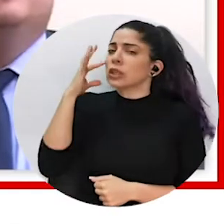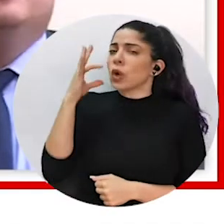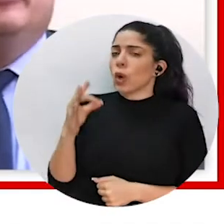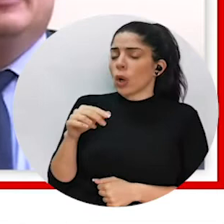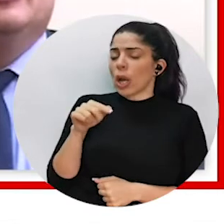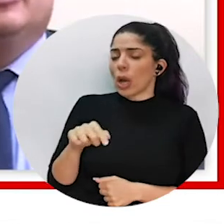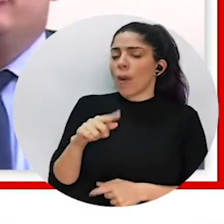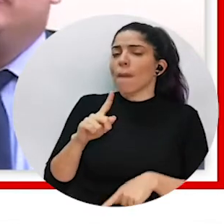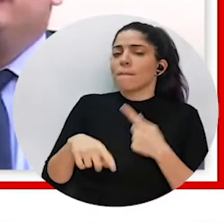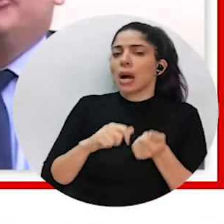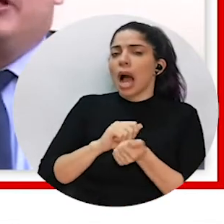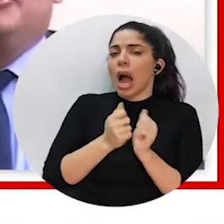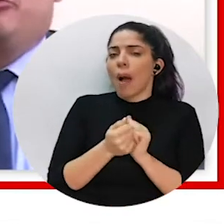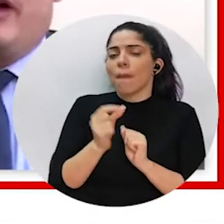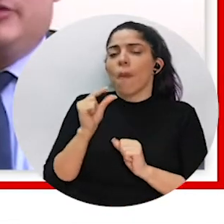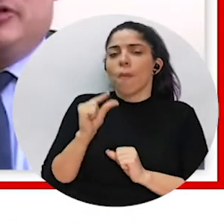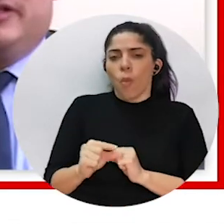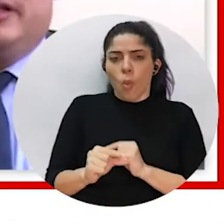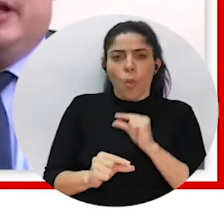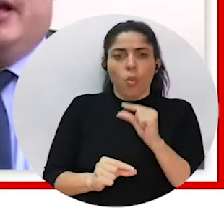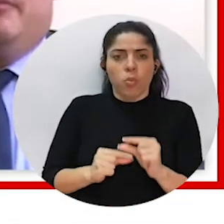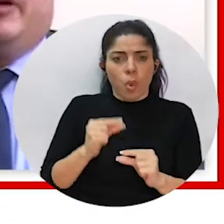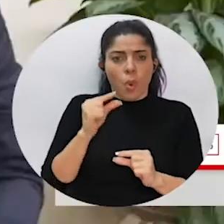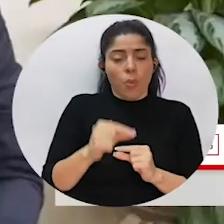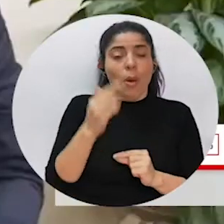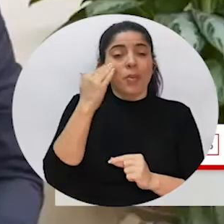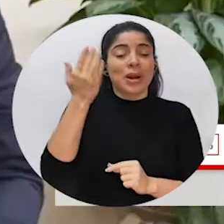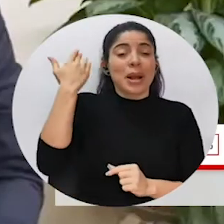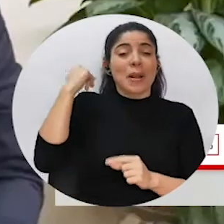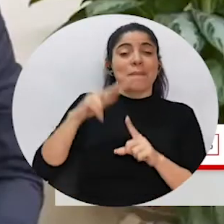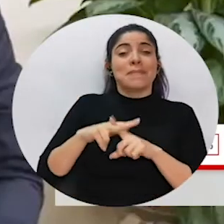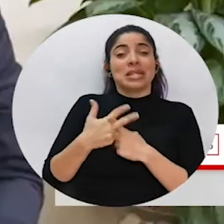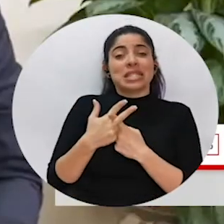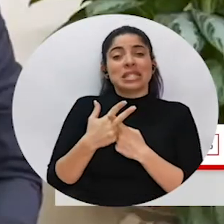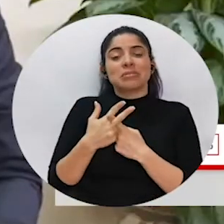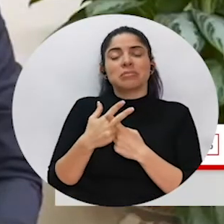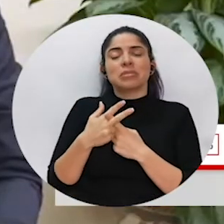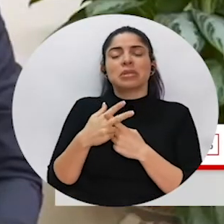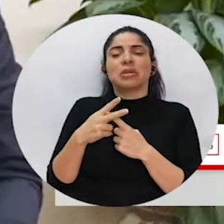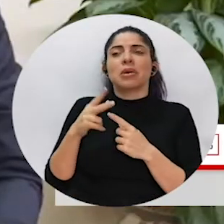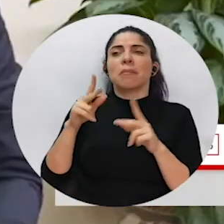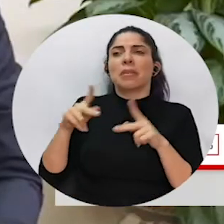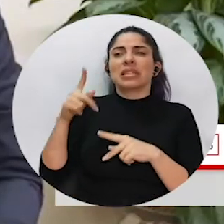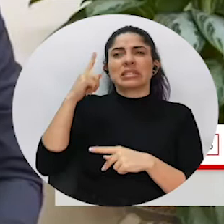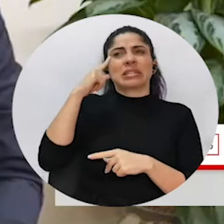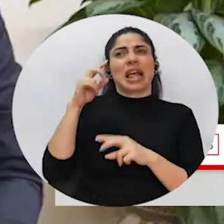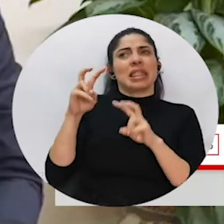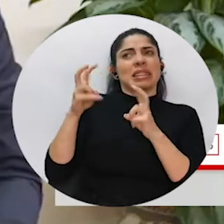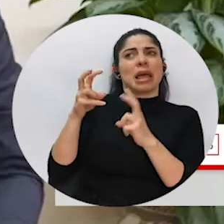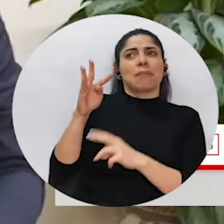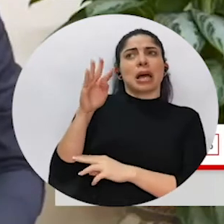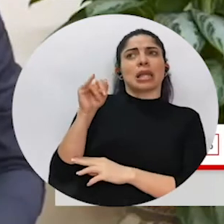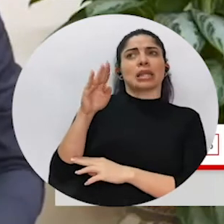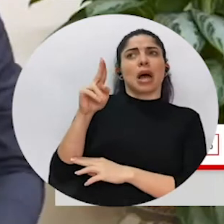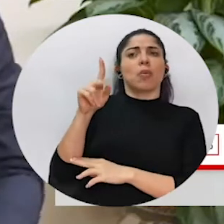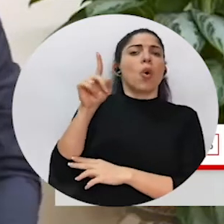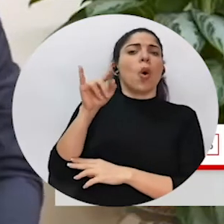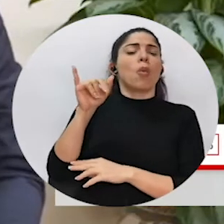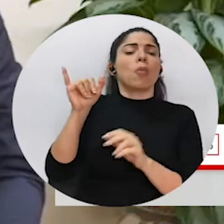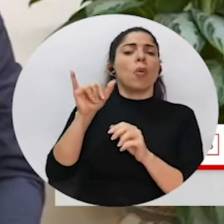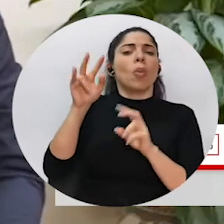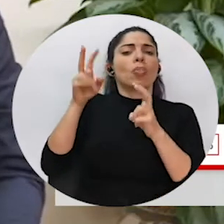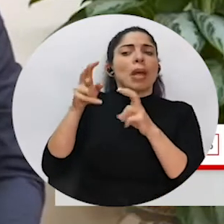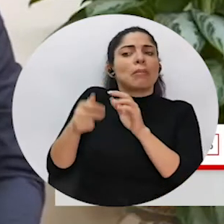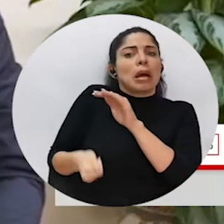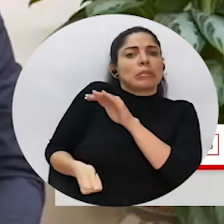I do believe this is going to change gradually, because at that beginning, it has a lot to do with being a taboo topic.